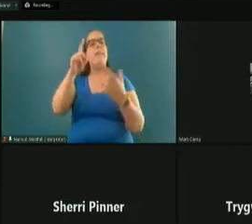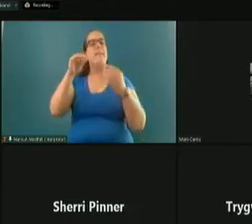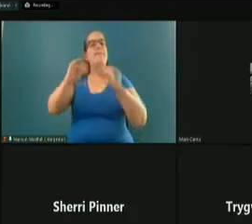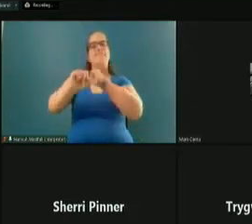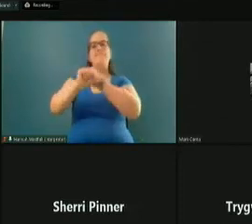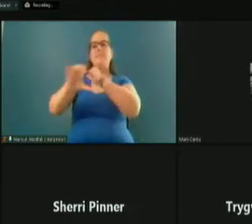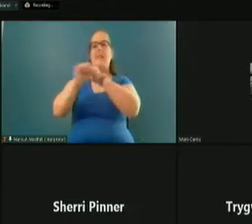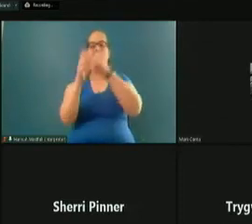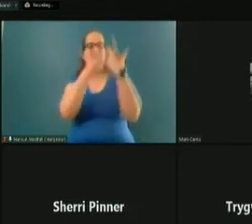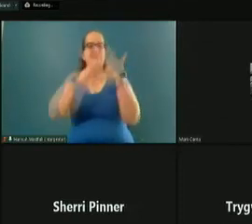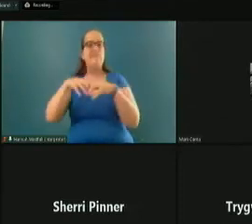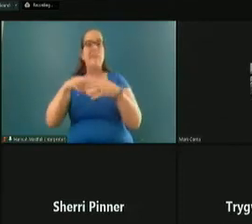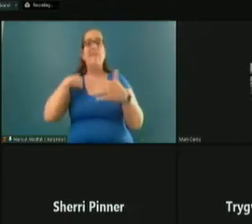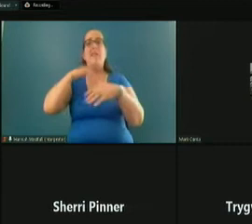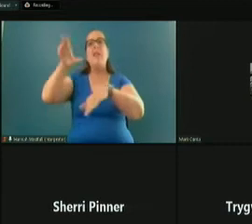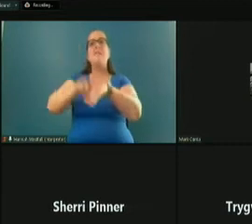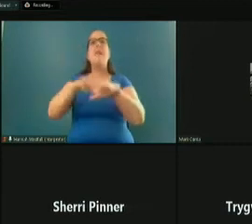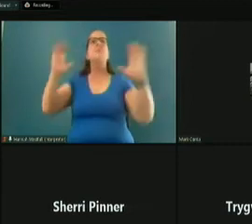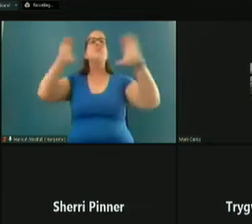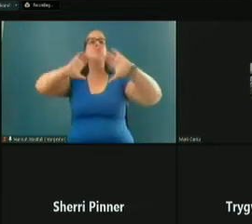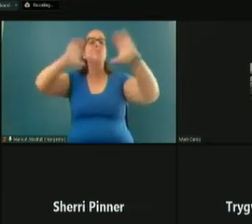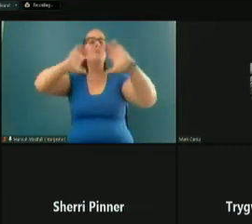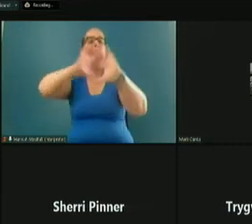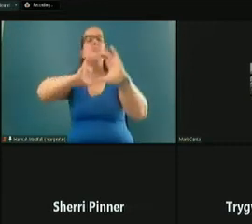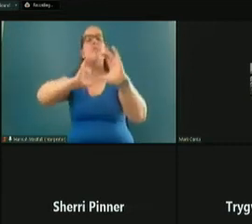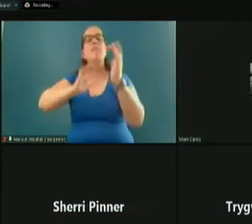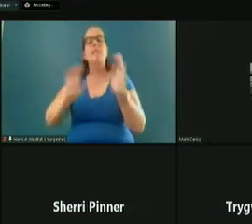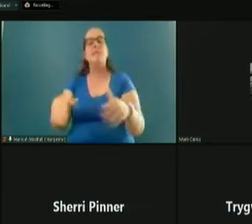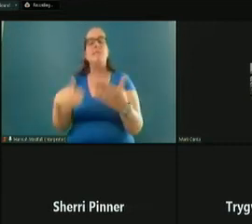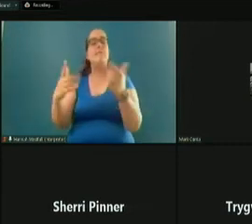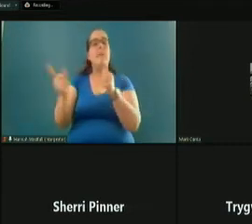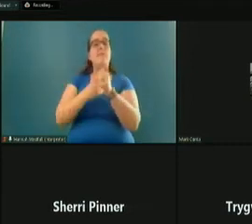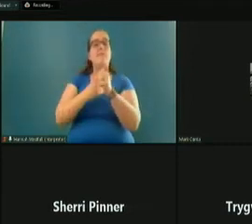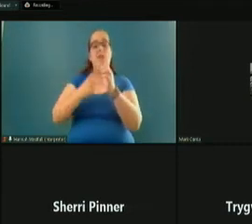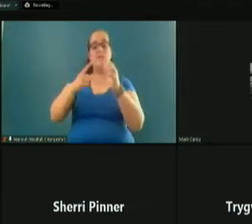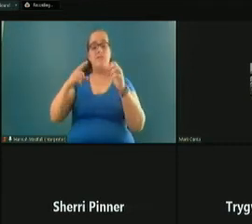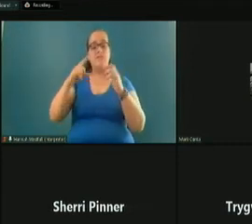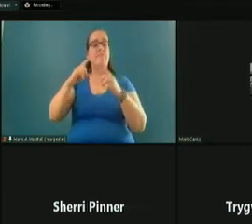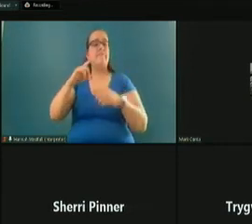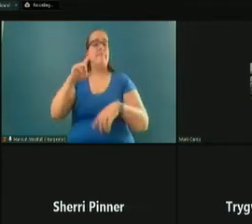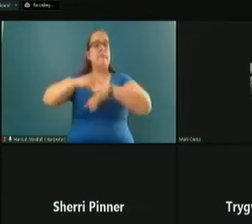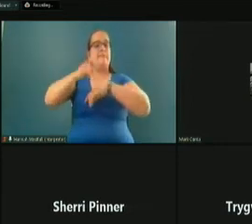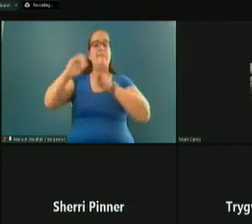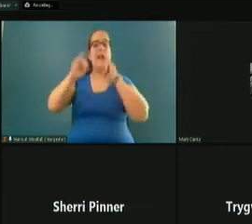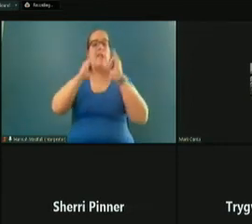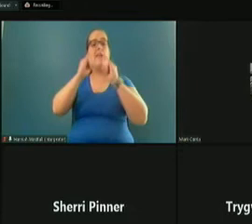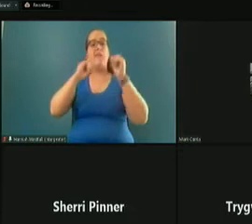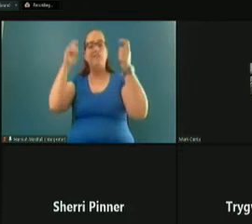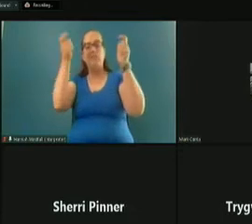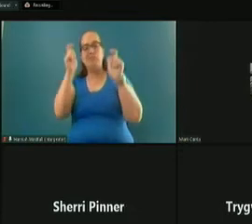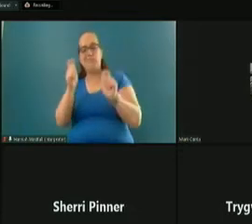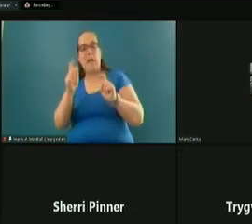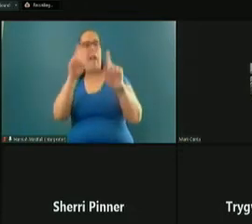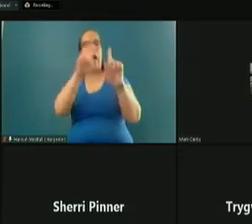together, do a national search, and provided first-round interview opportunities after cutting down all the applicant